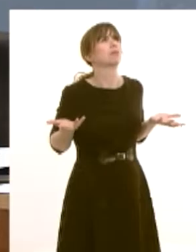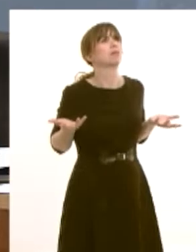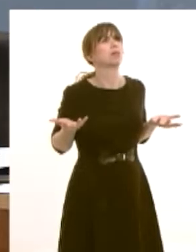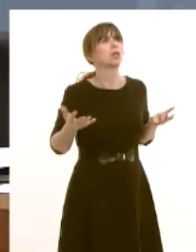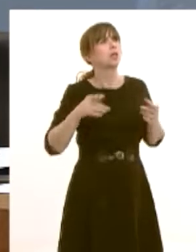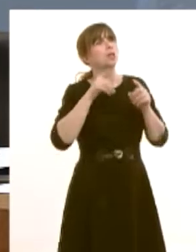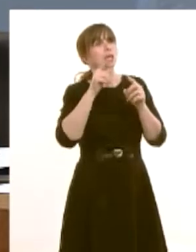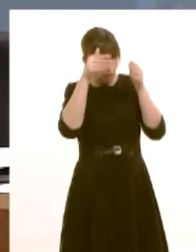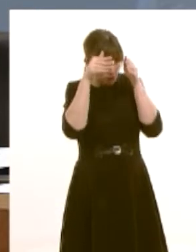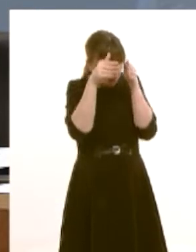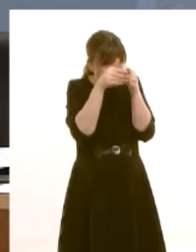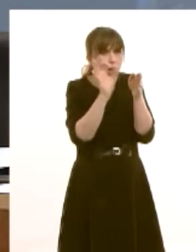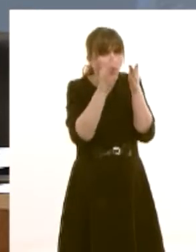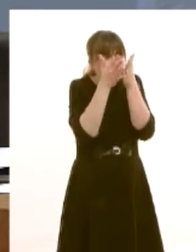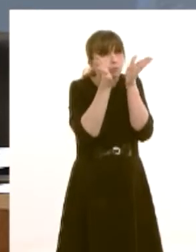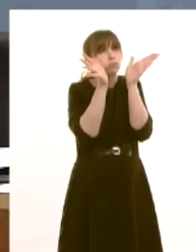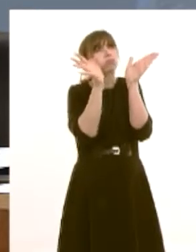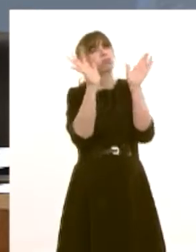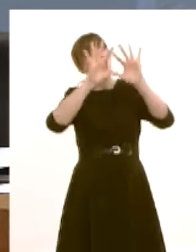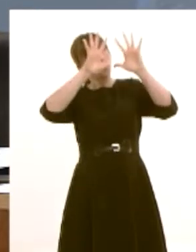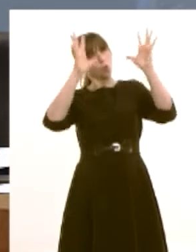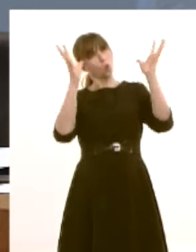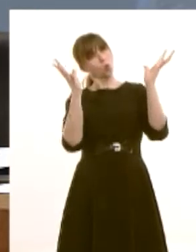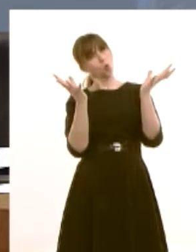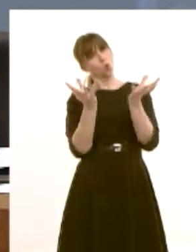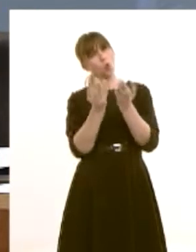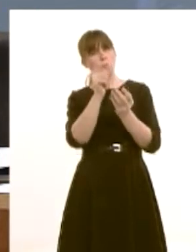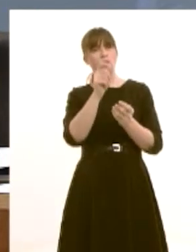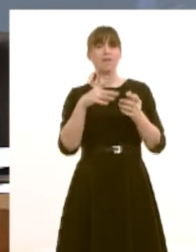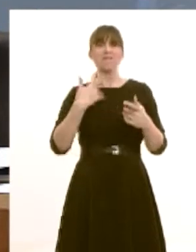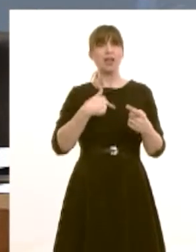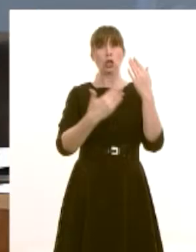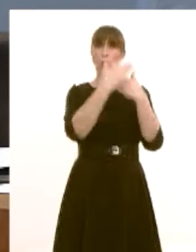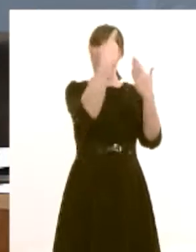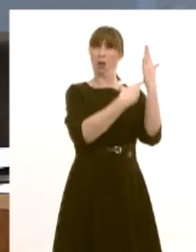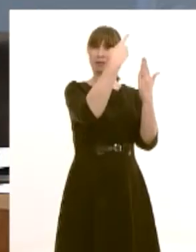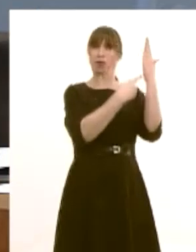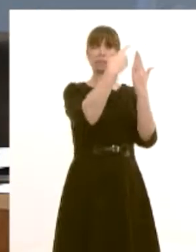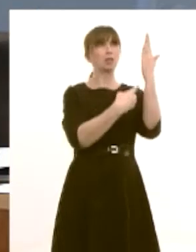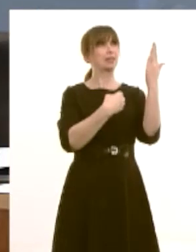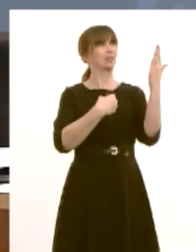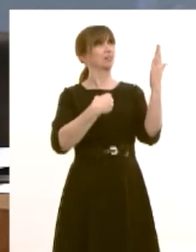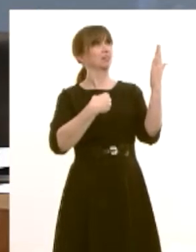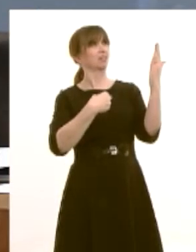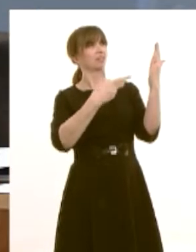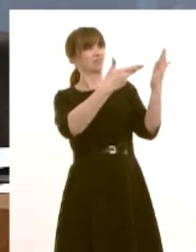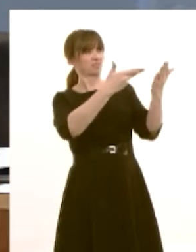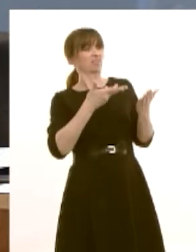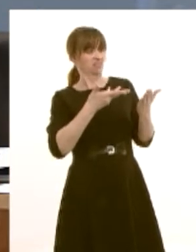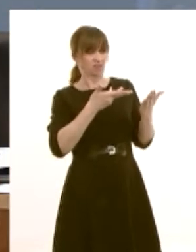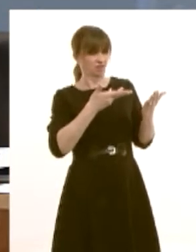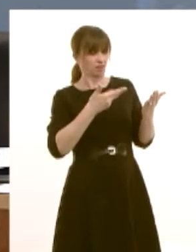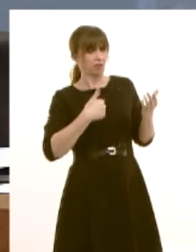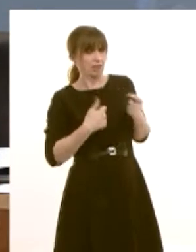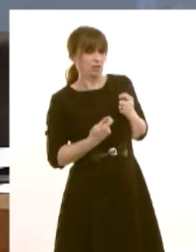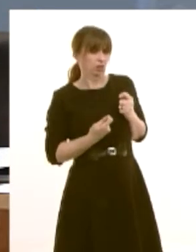holistic enough and it would appear that people are being bent to fit the new policies that come through and the new acts rather than those